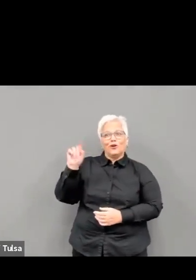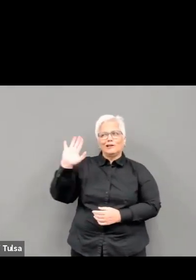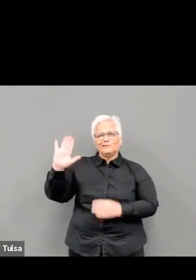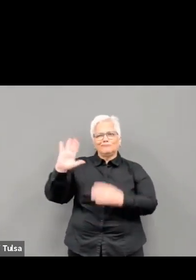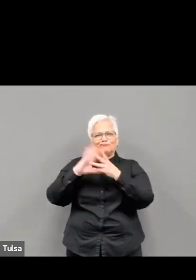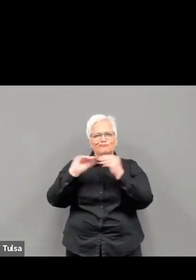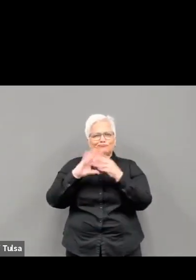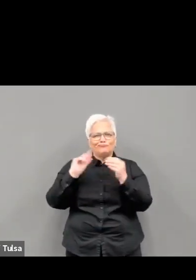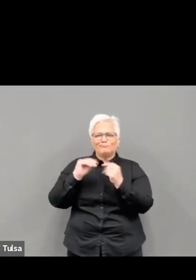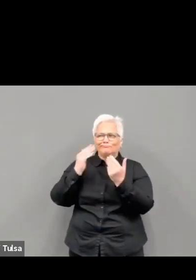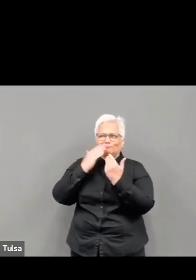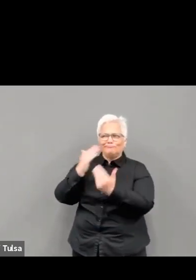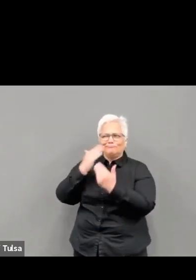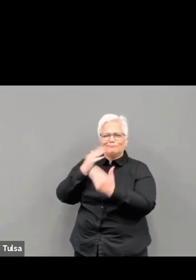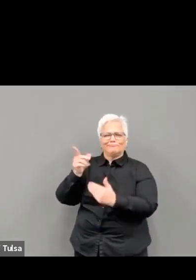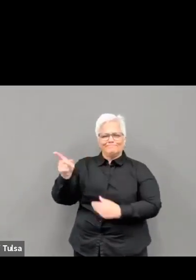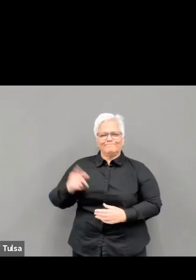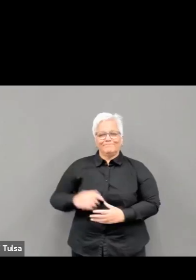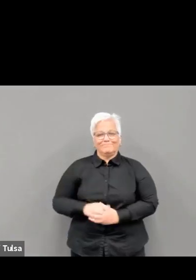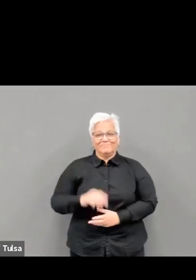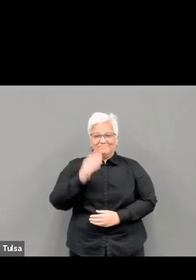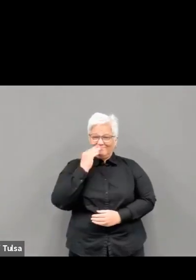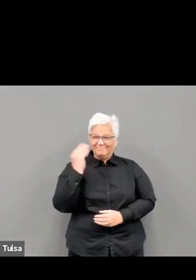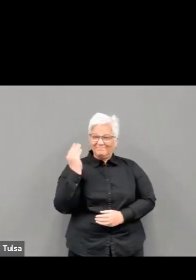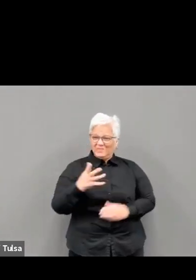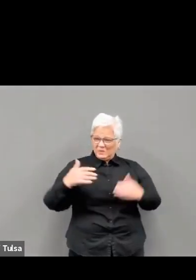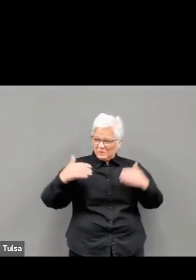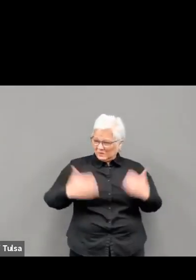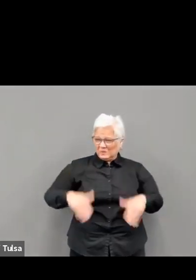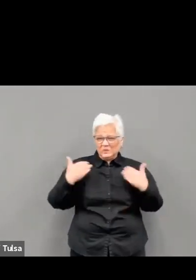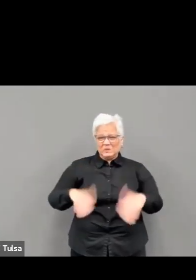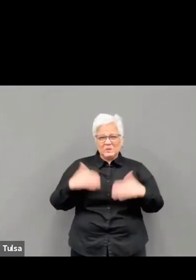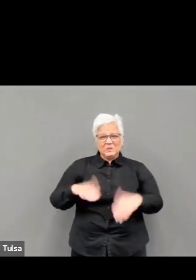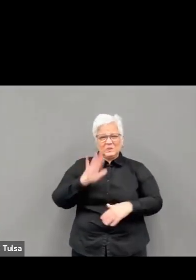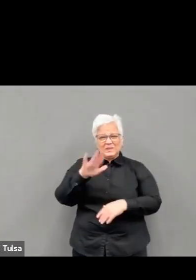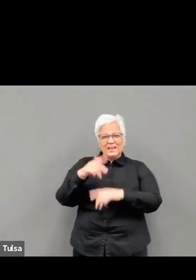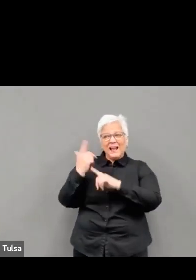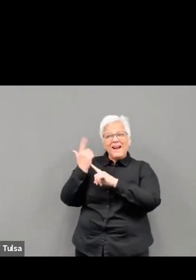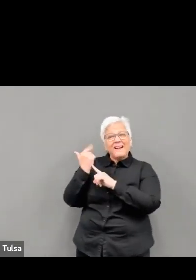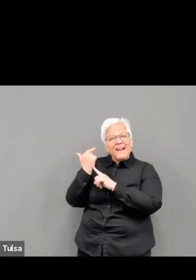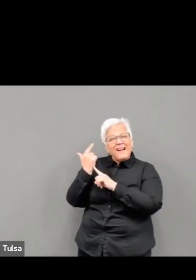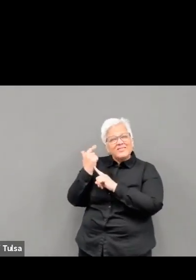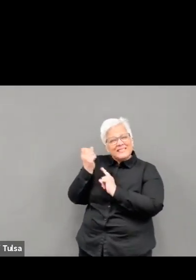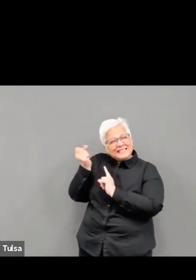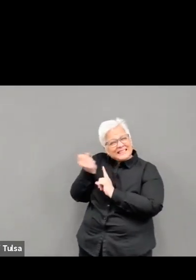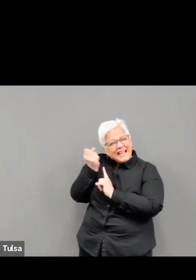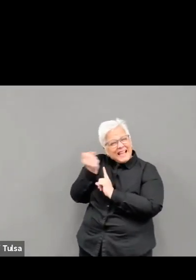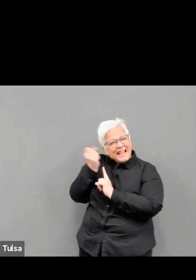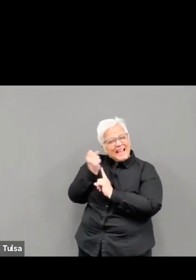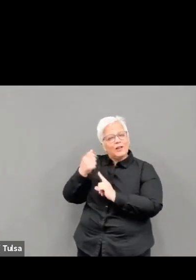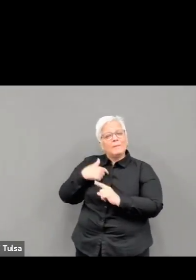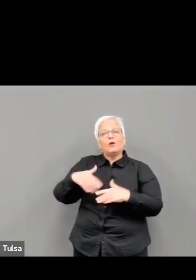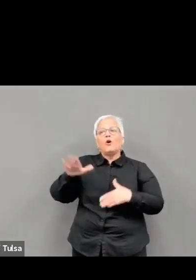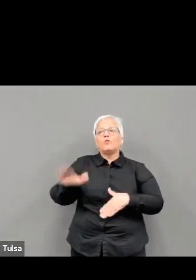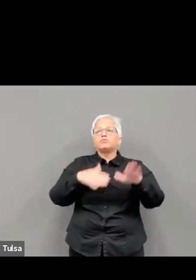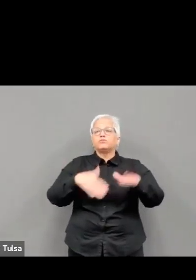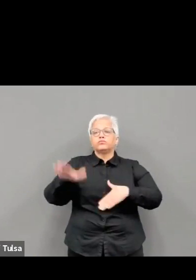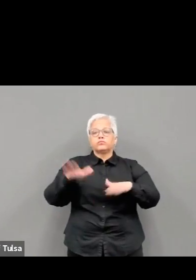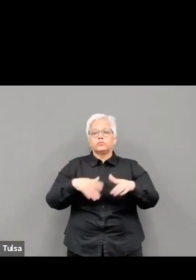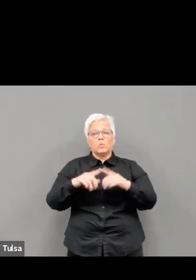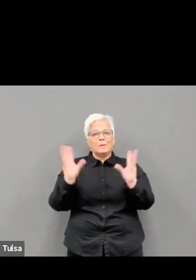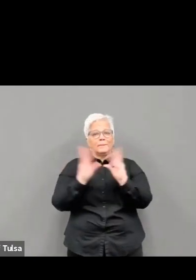A year ago Saturday, I was walking to a meeting here in downtown Tulsa when the governor's office called